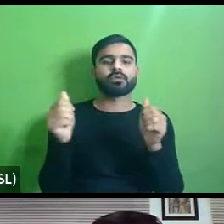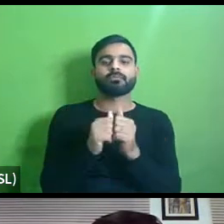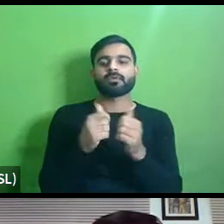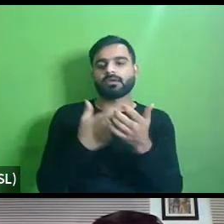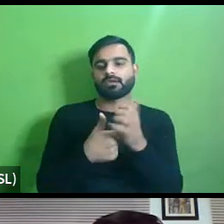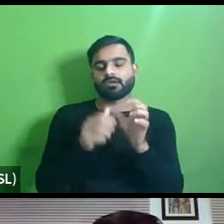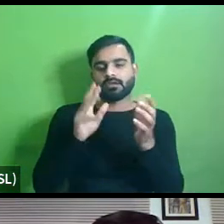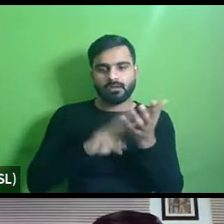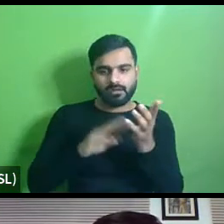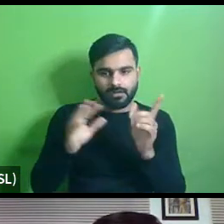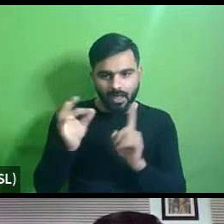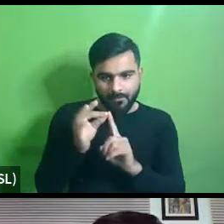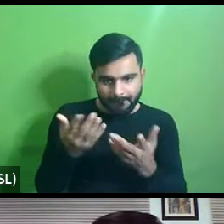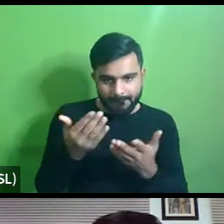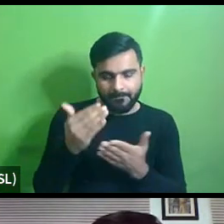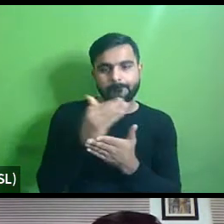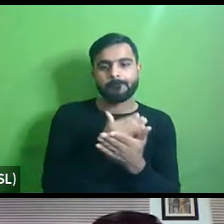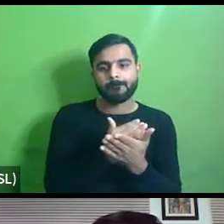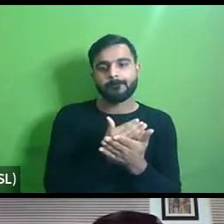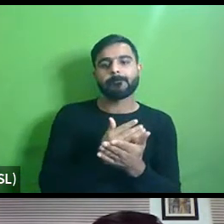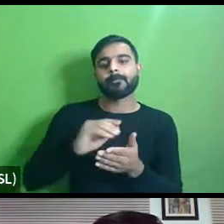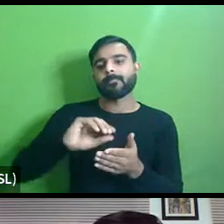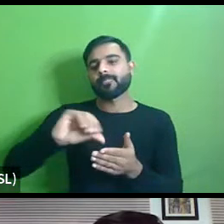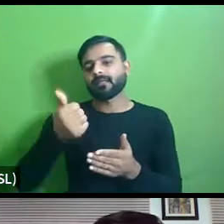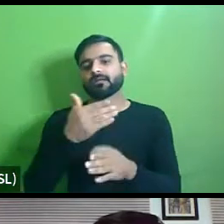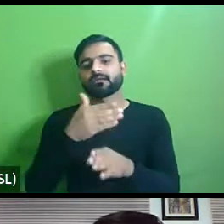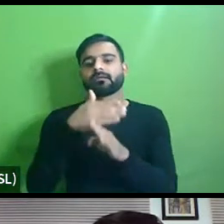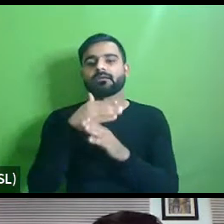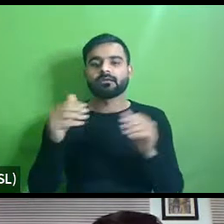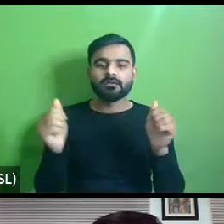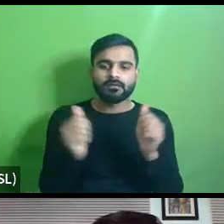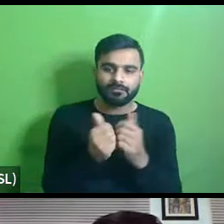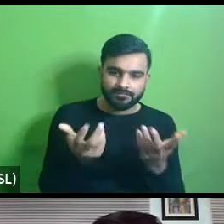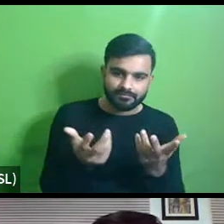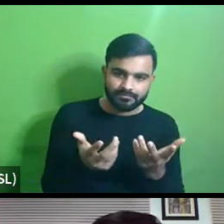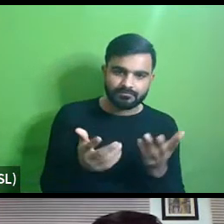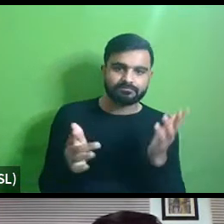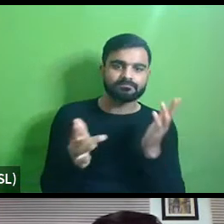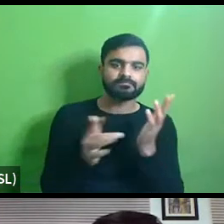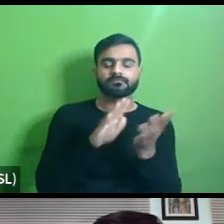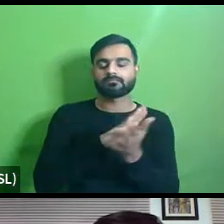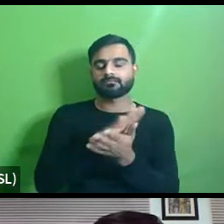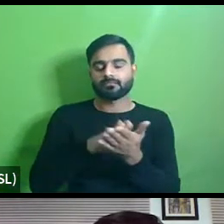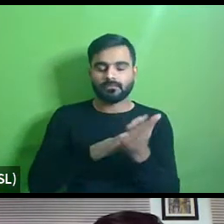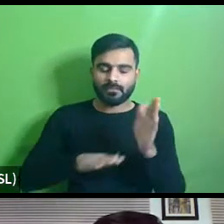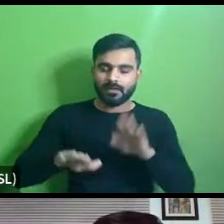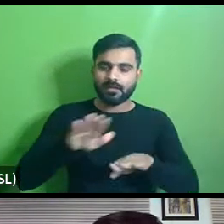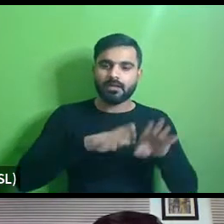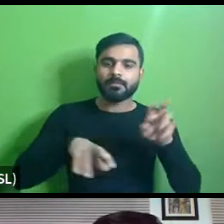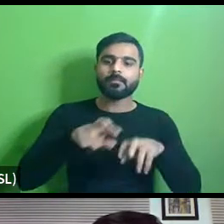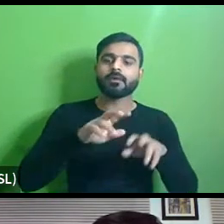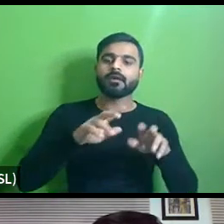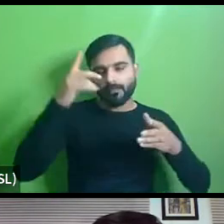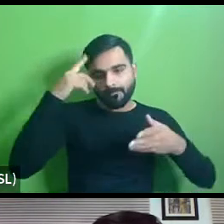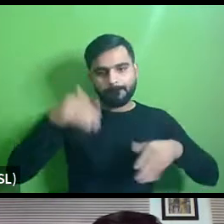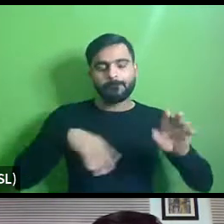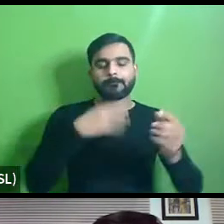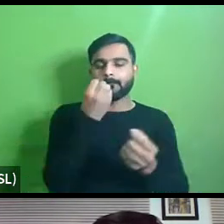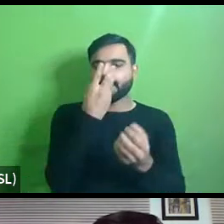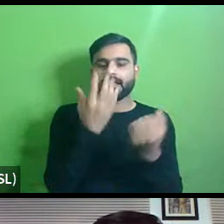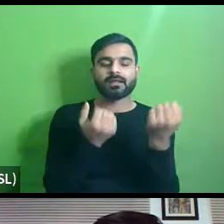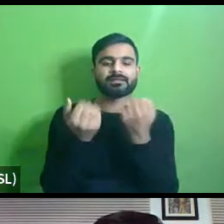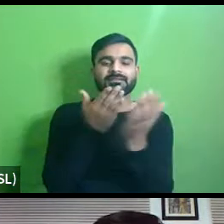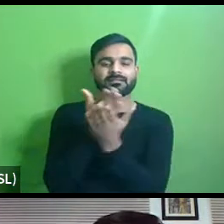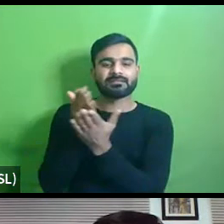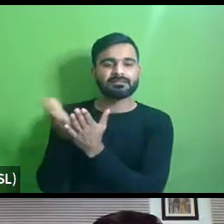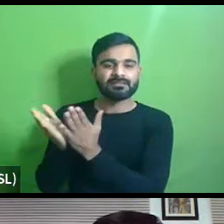curb ramp uh the other that i would like to share is about uh you know tactile guiding paths which are uh being put into these